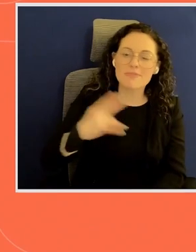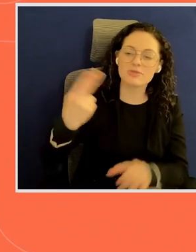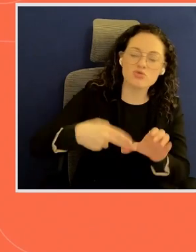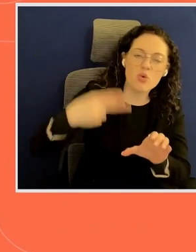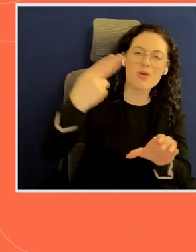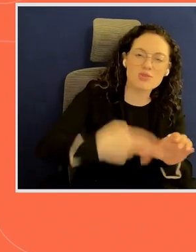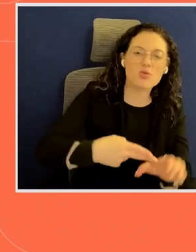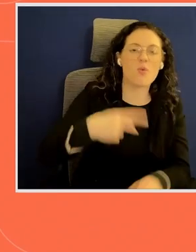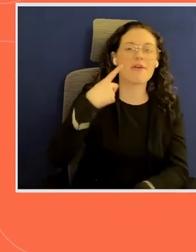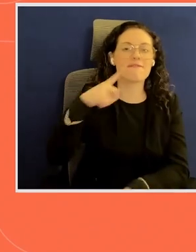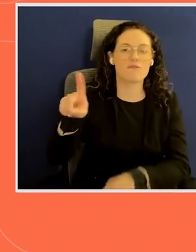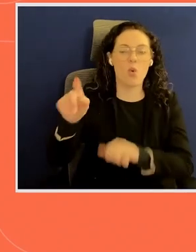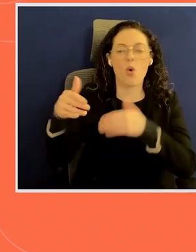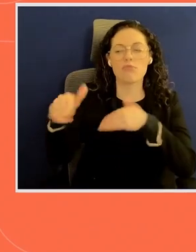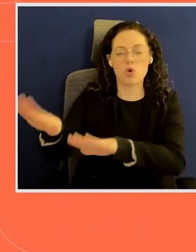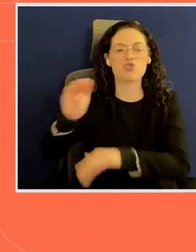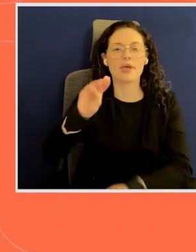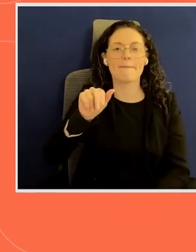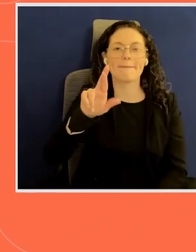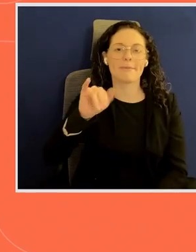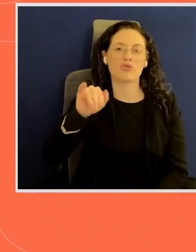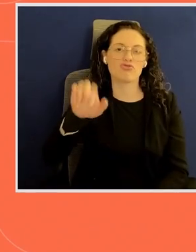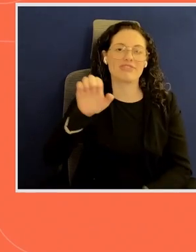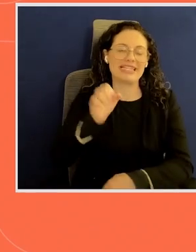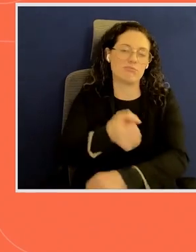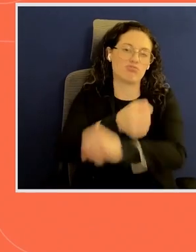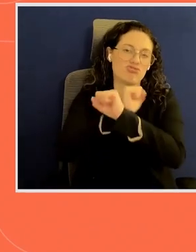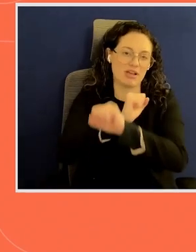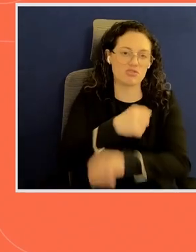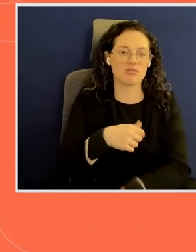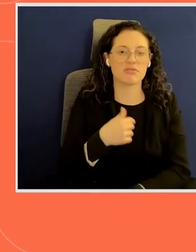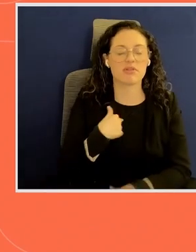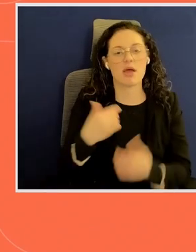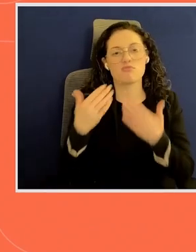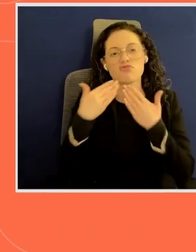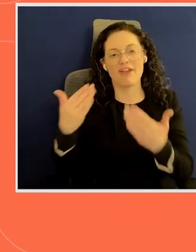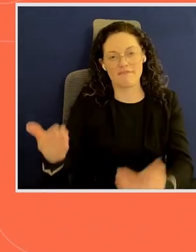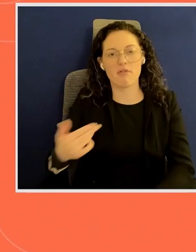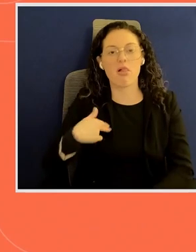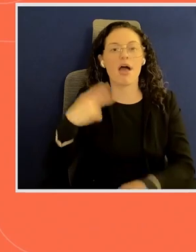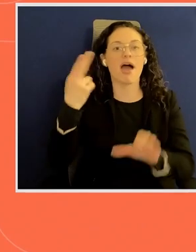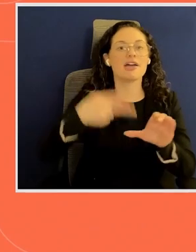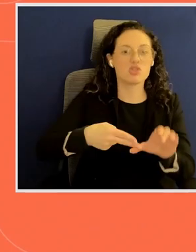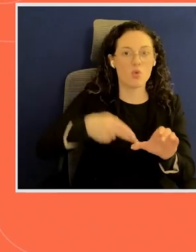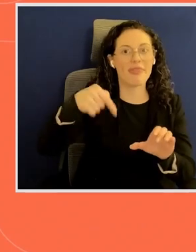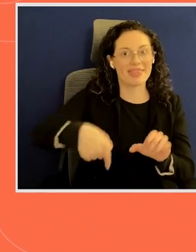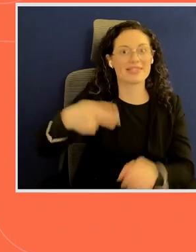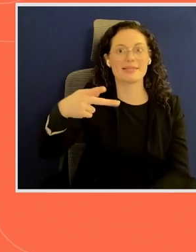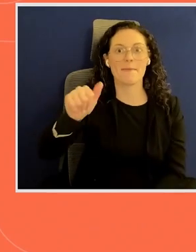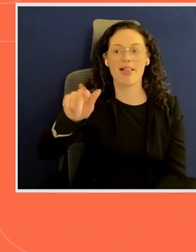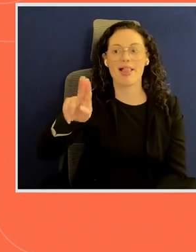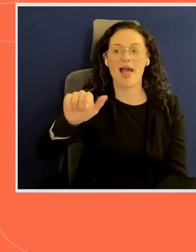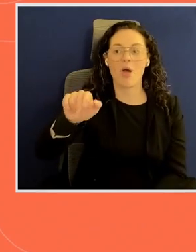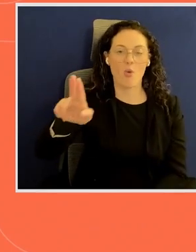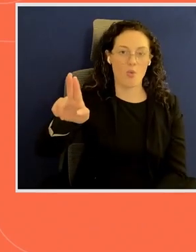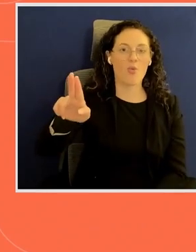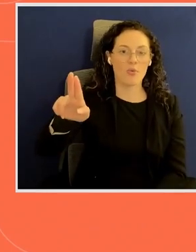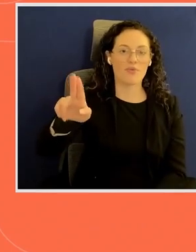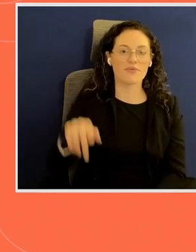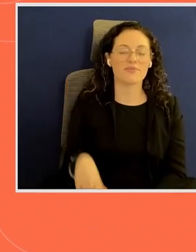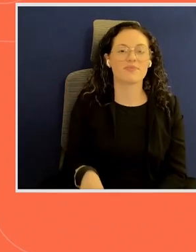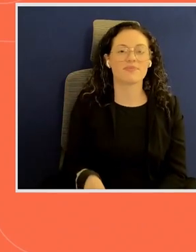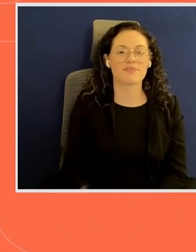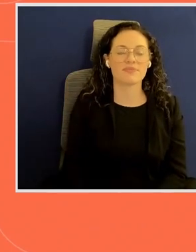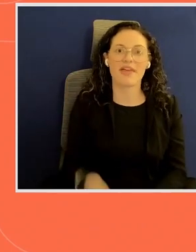and I'm grateful that today I joined another DOT in Palau to meet another extremely important